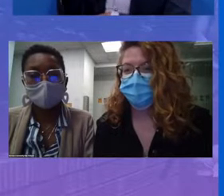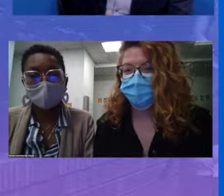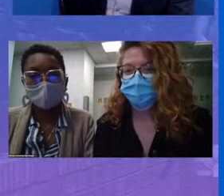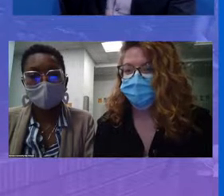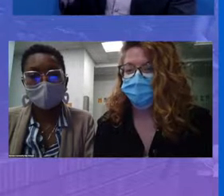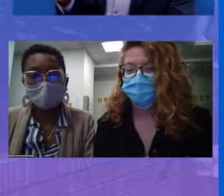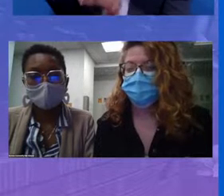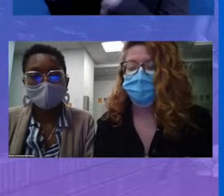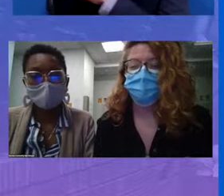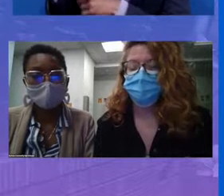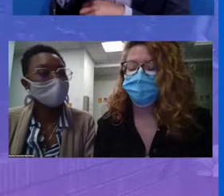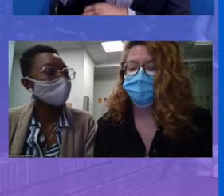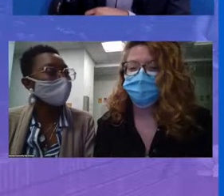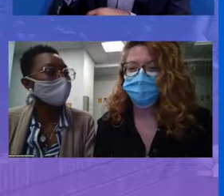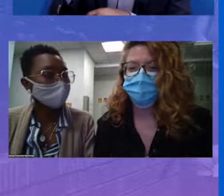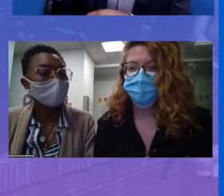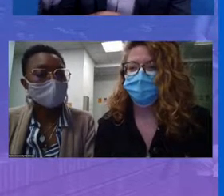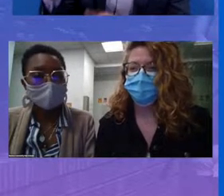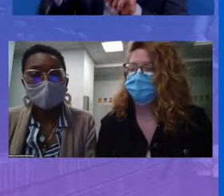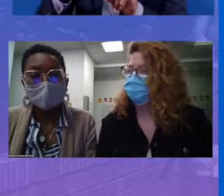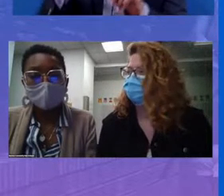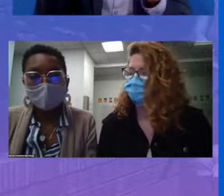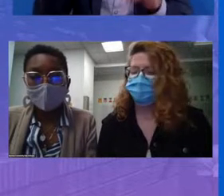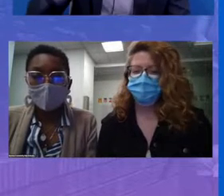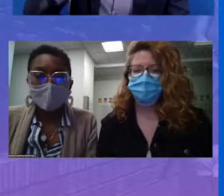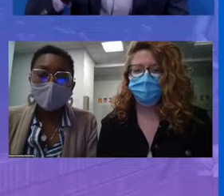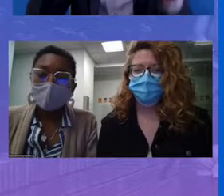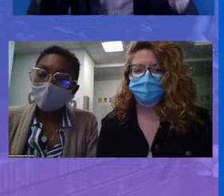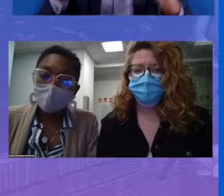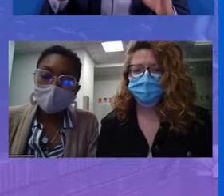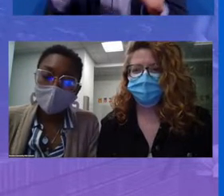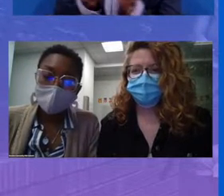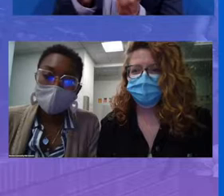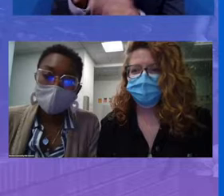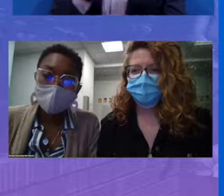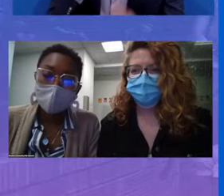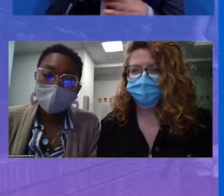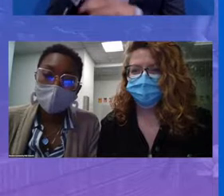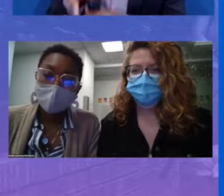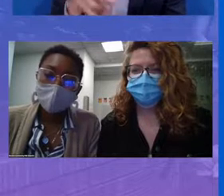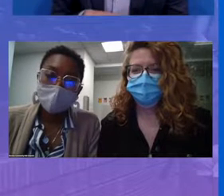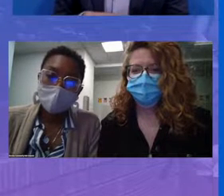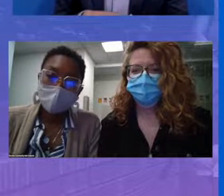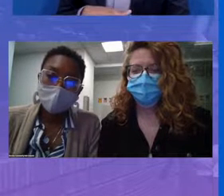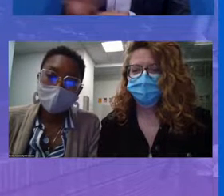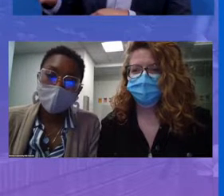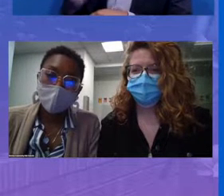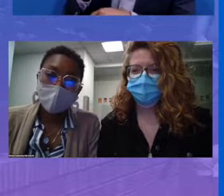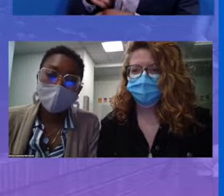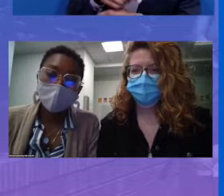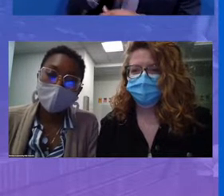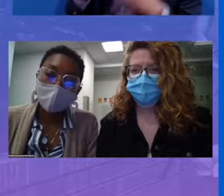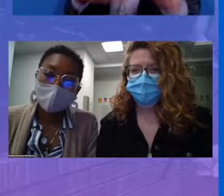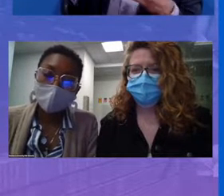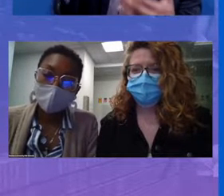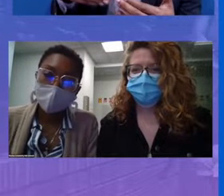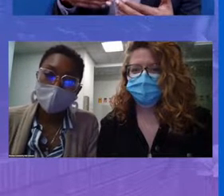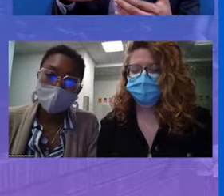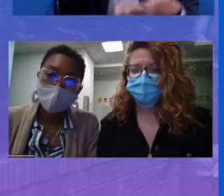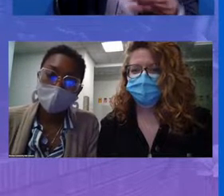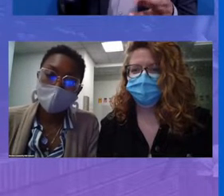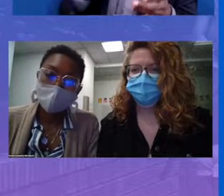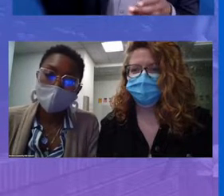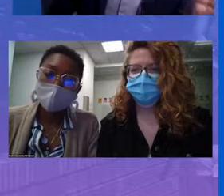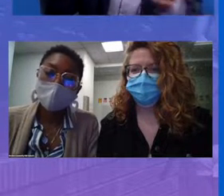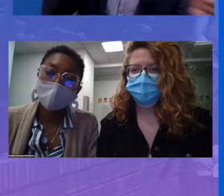from the YMCA, and from the Boston Teachers Union as well. And through this process, we were able to onboard 11